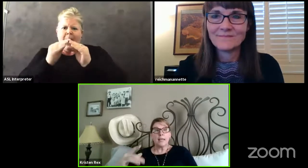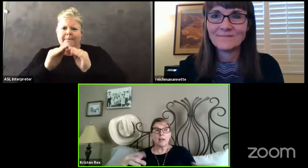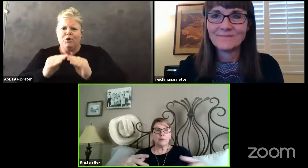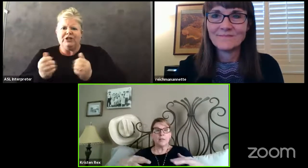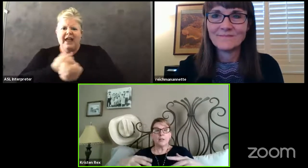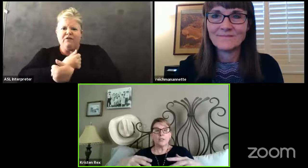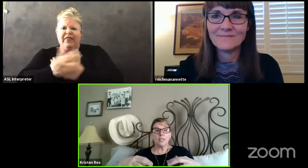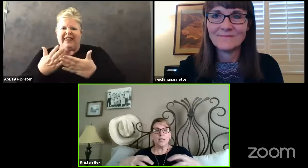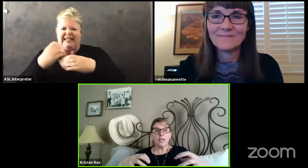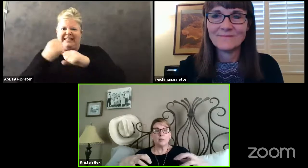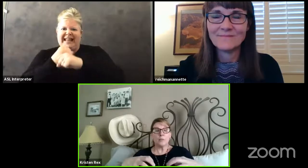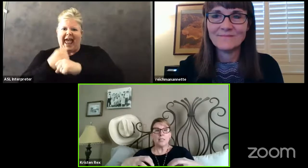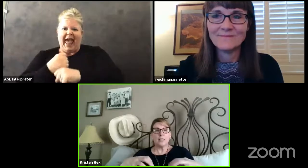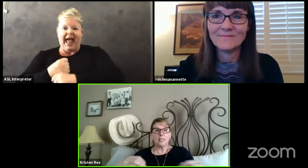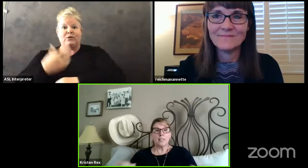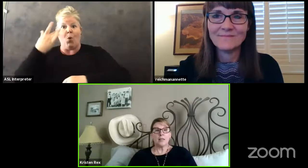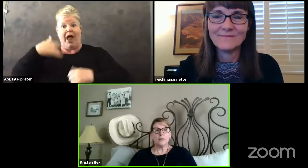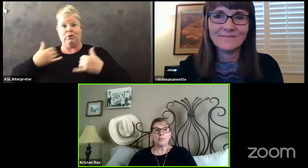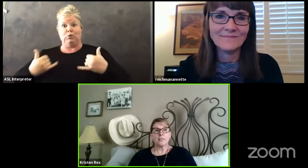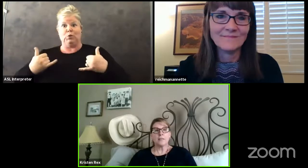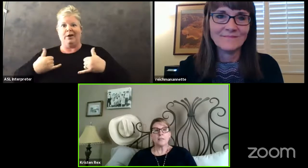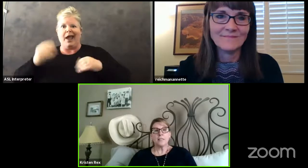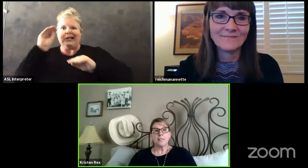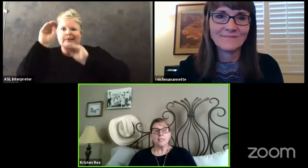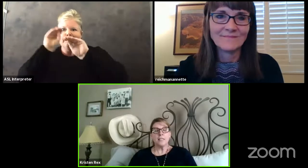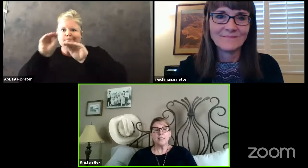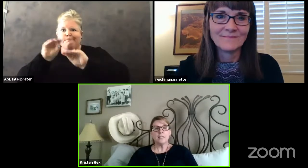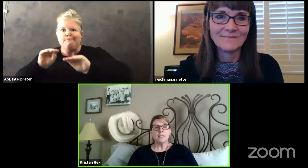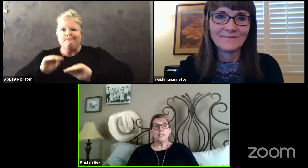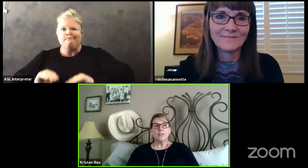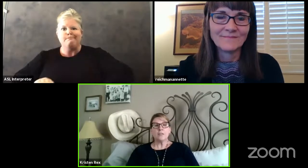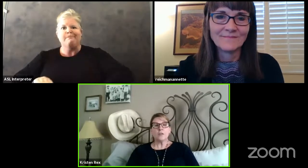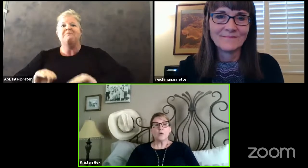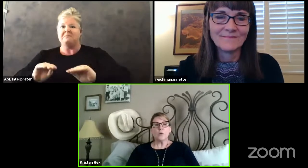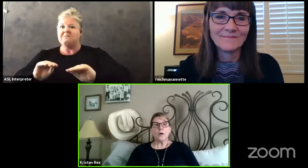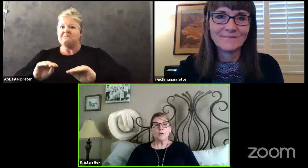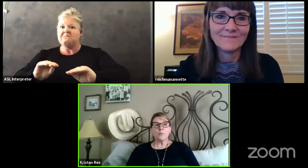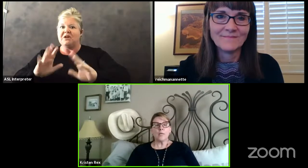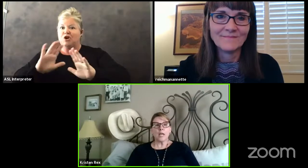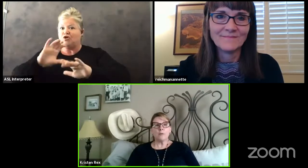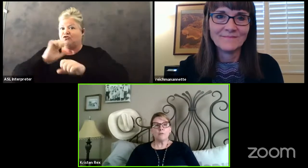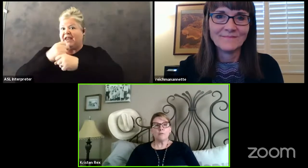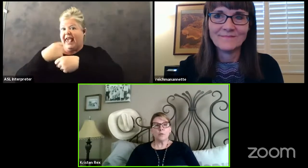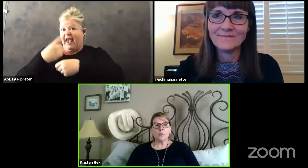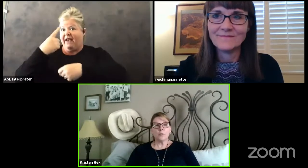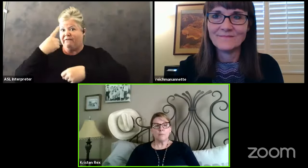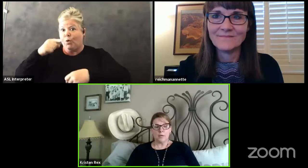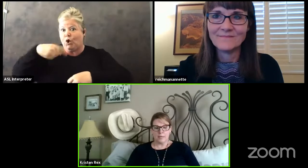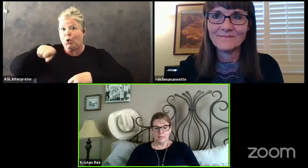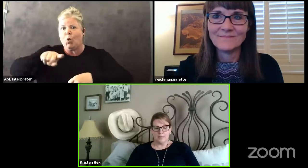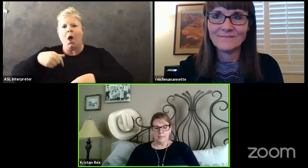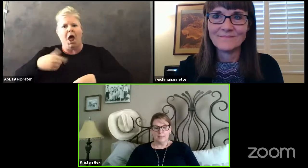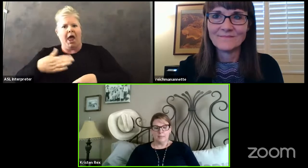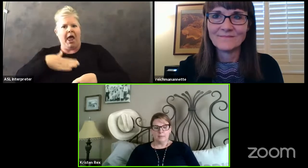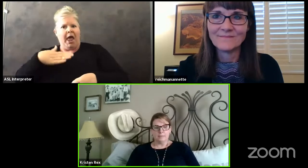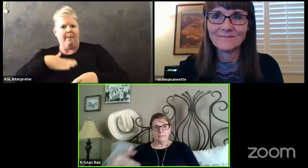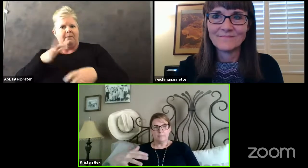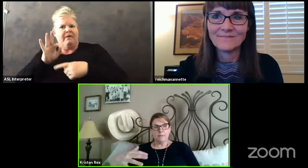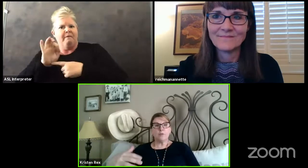gathering it all today and putting it together and synthesizing it. So I will be happy to forward my